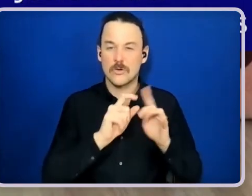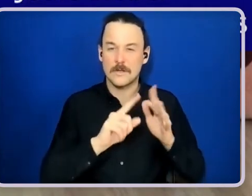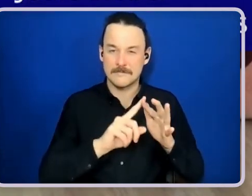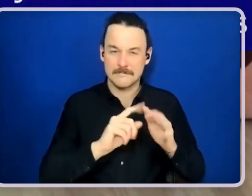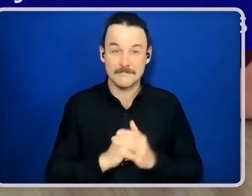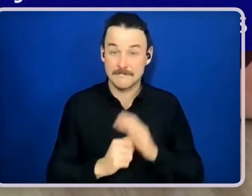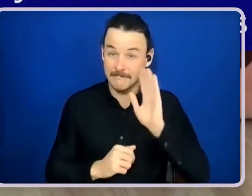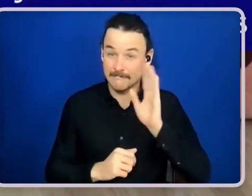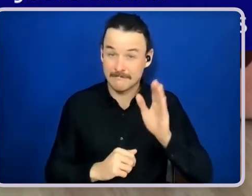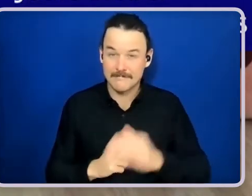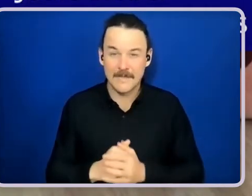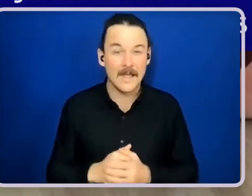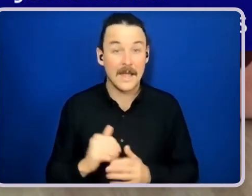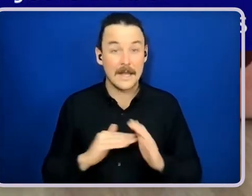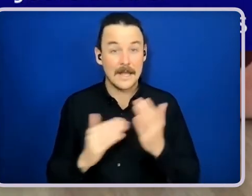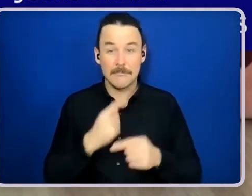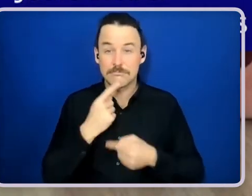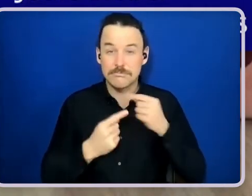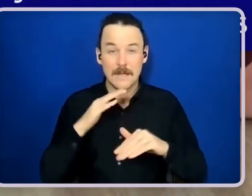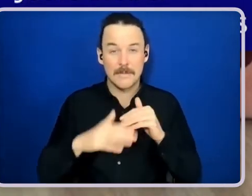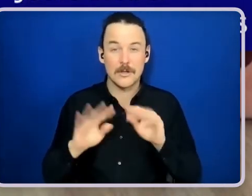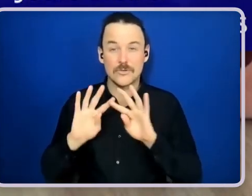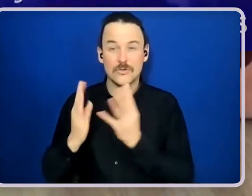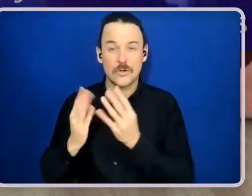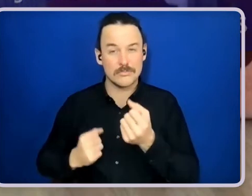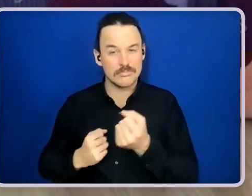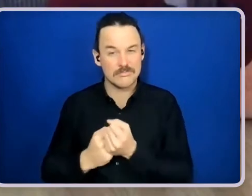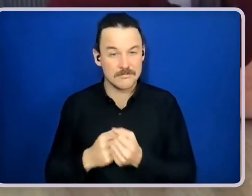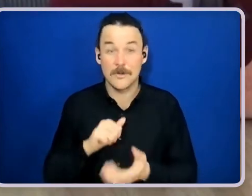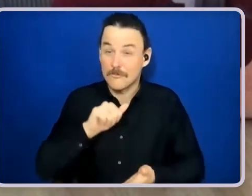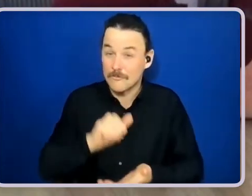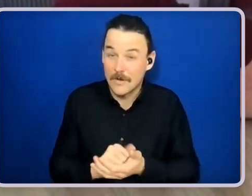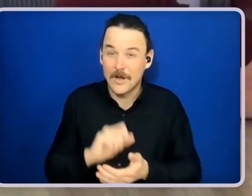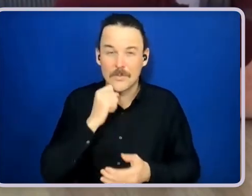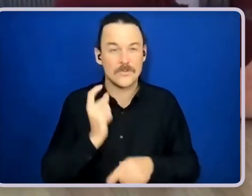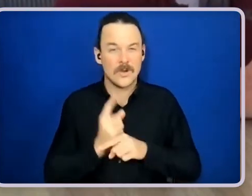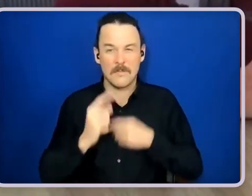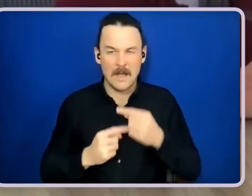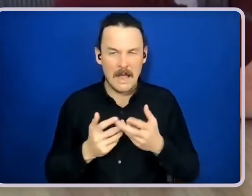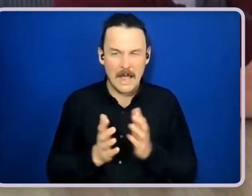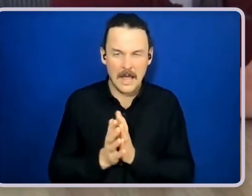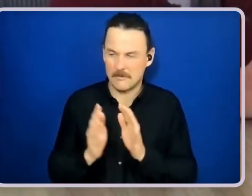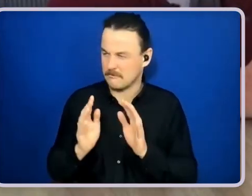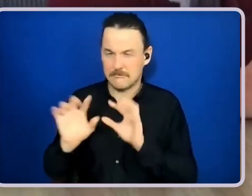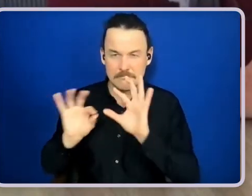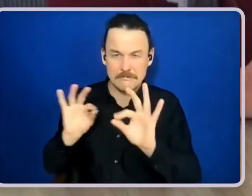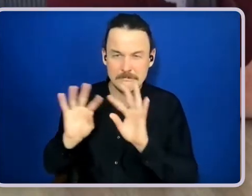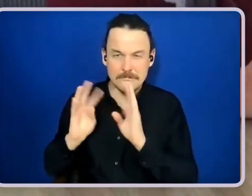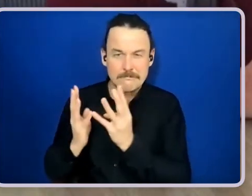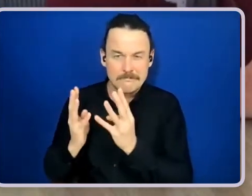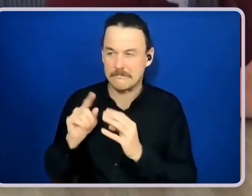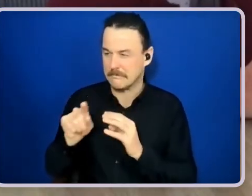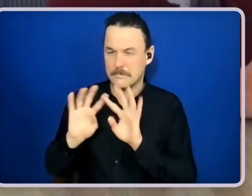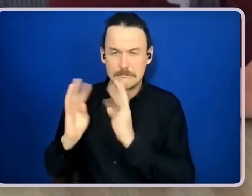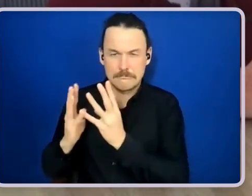circle of support works. That's right, Brodie. We're going to talk about how your circle was formed, the purpose of the circle, what it does for you and